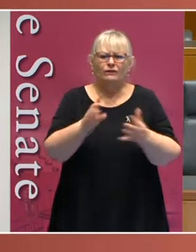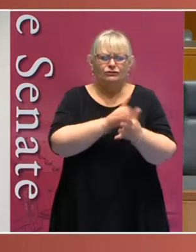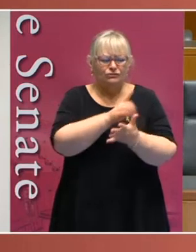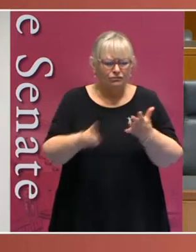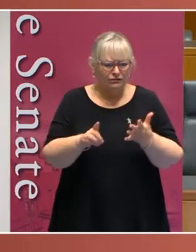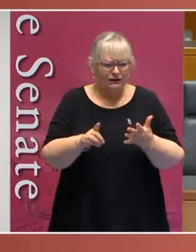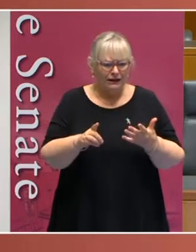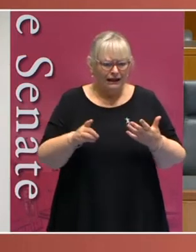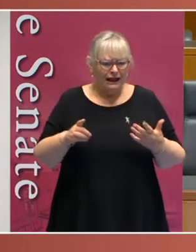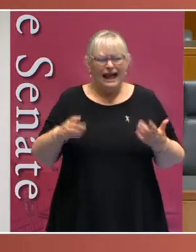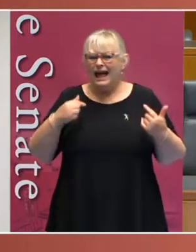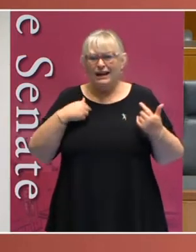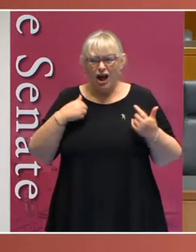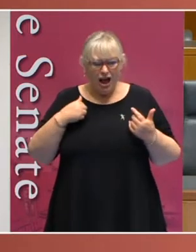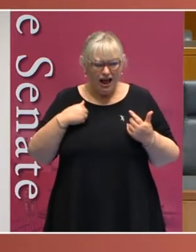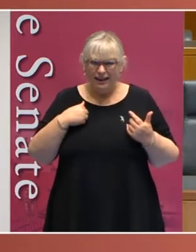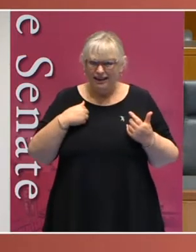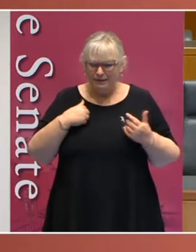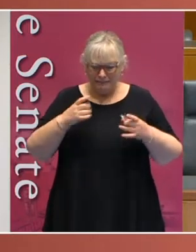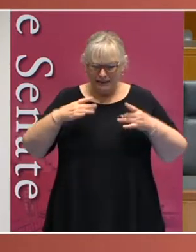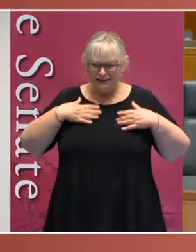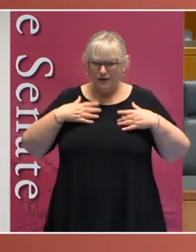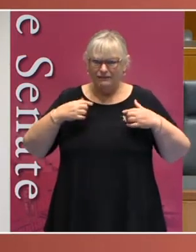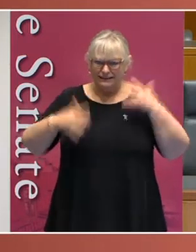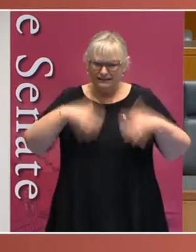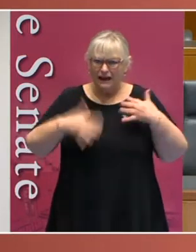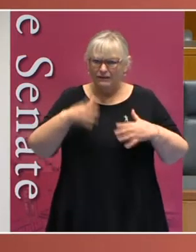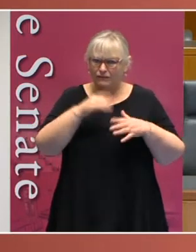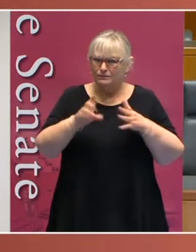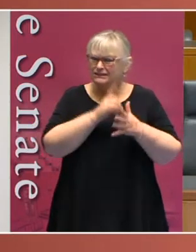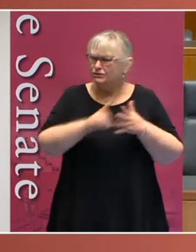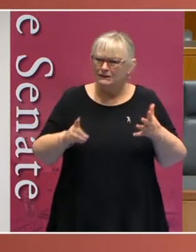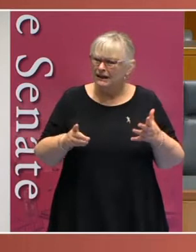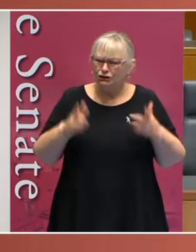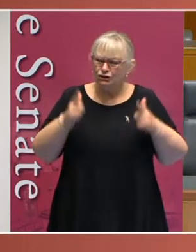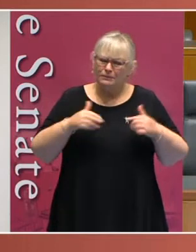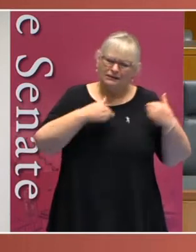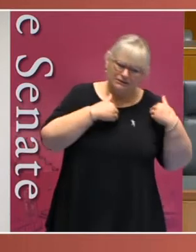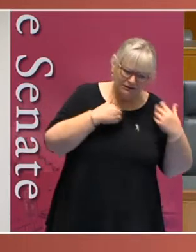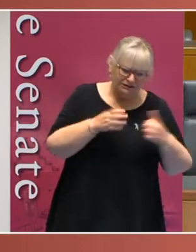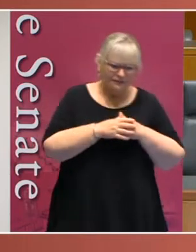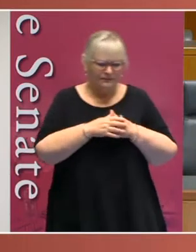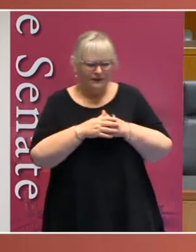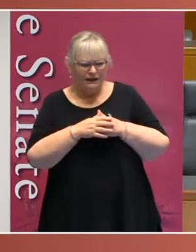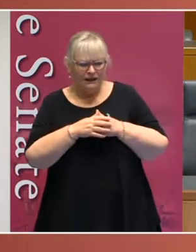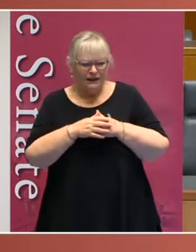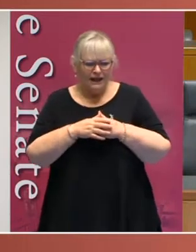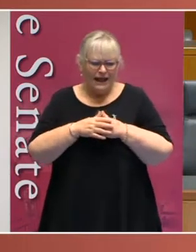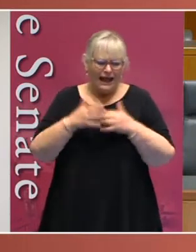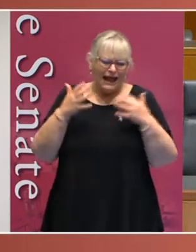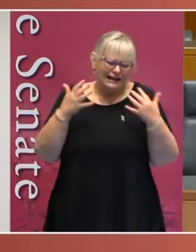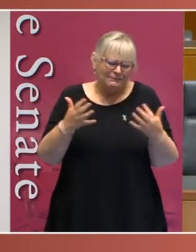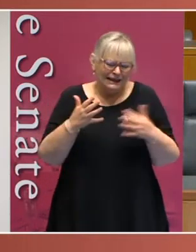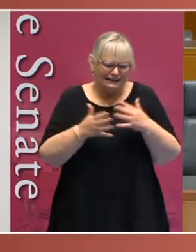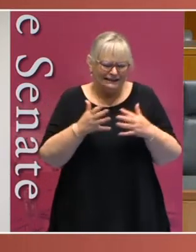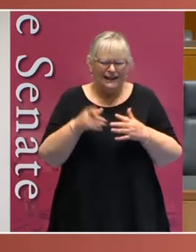themselves that have been subject to that discrimination. There is often feedback that the legislation has written that